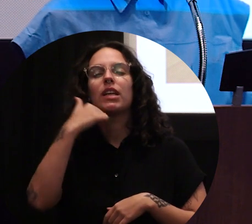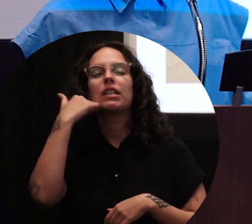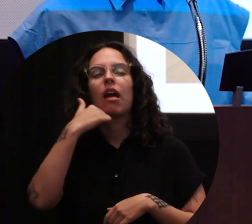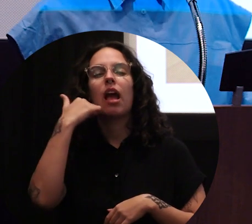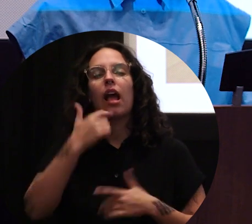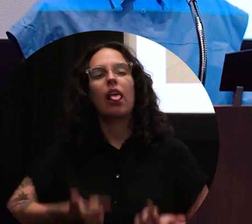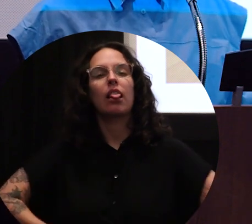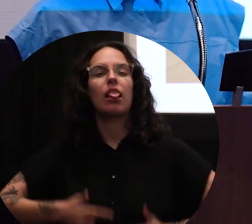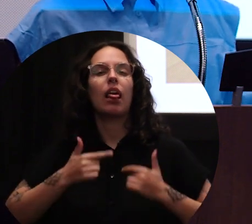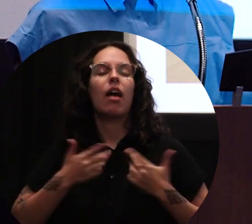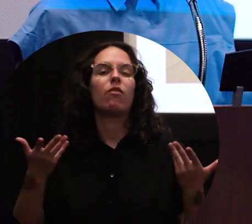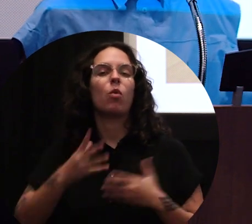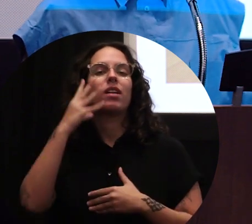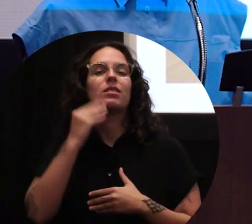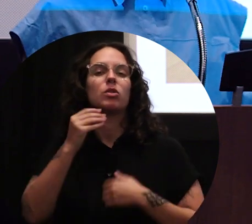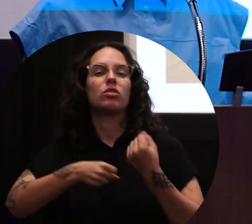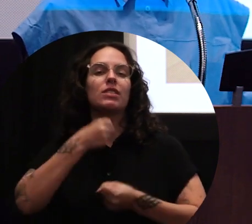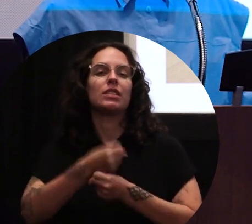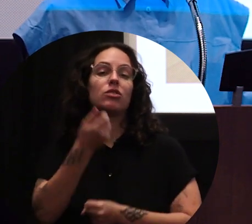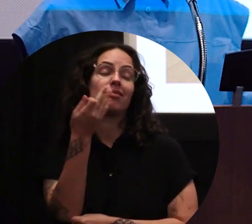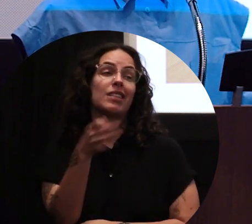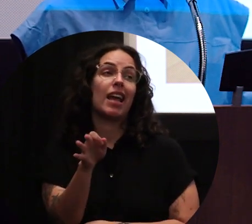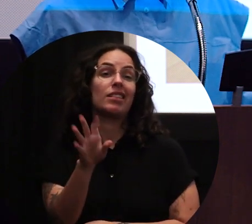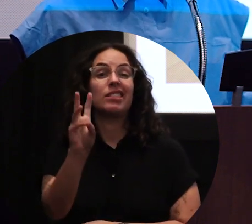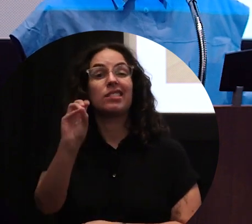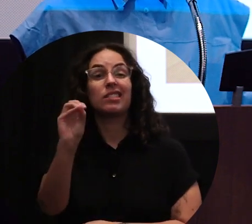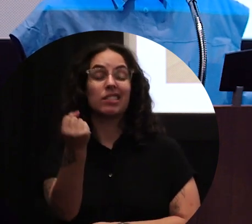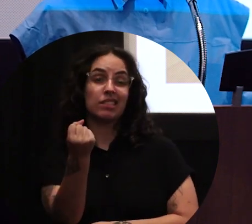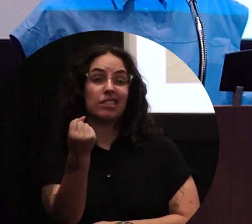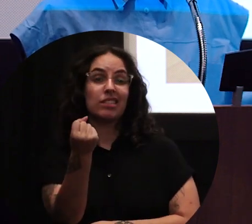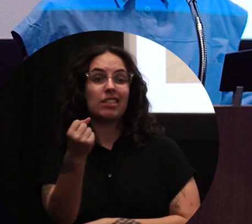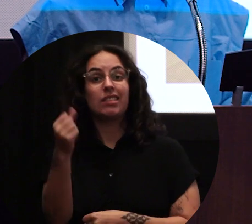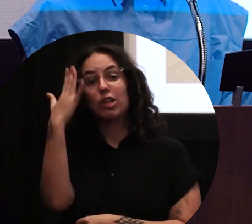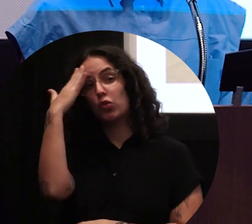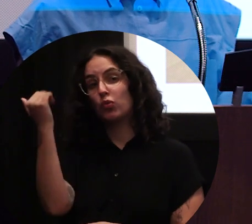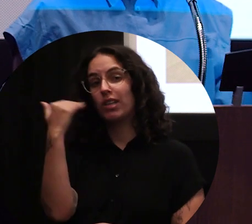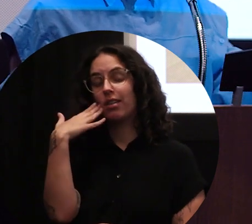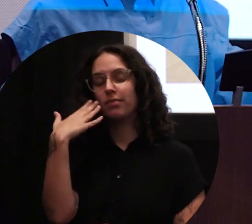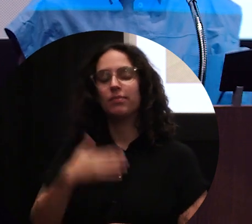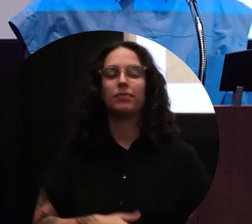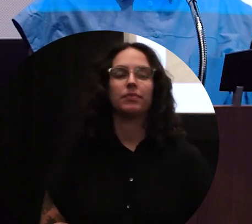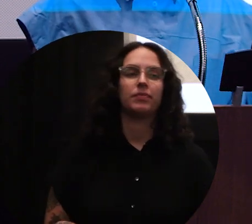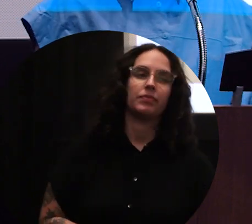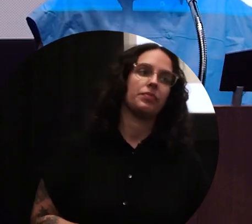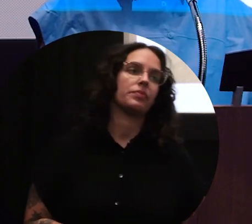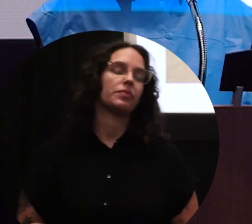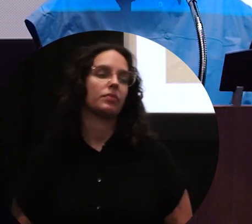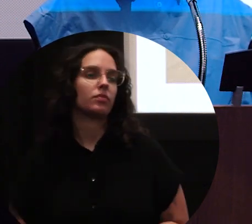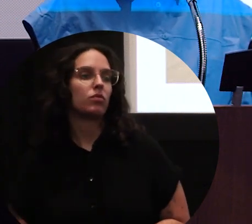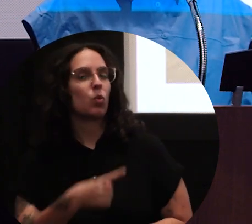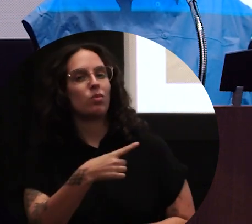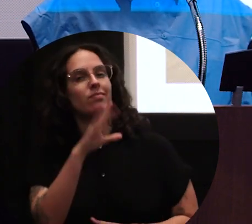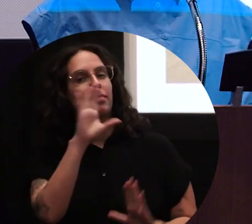what life was like in 1960s in Korea. And so these are just photographs that I